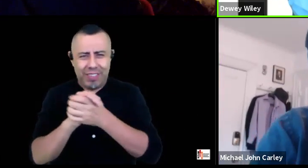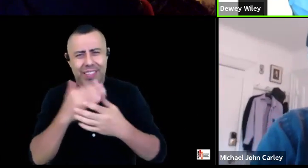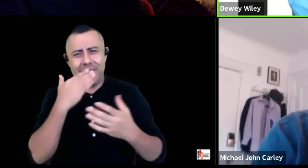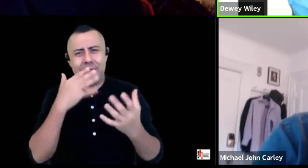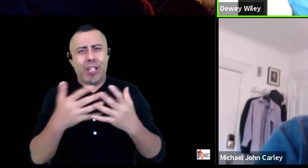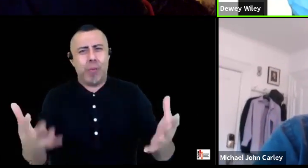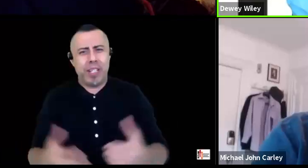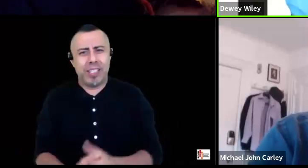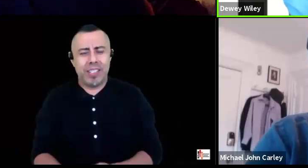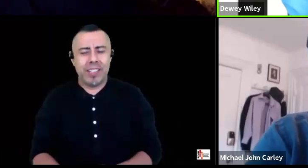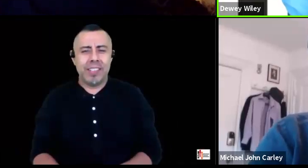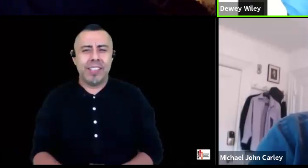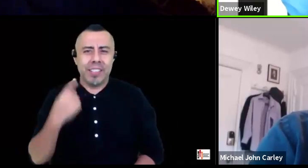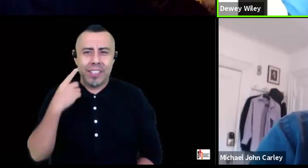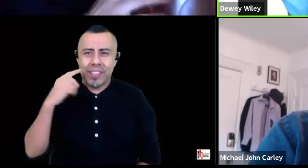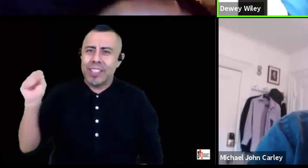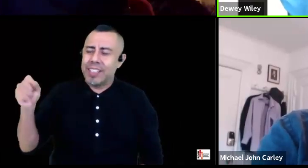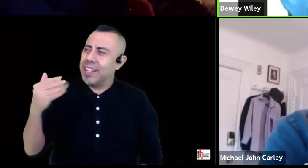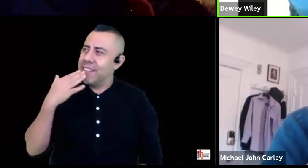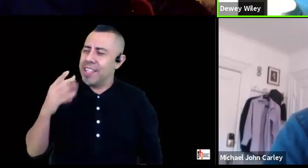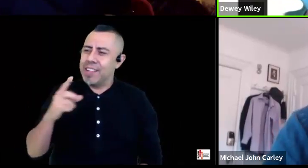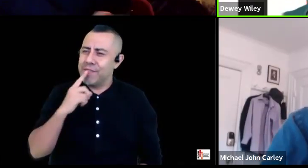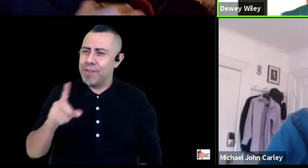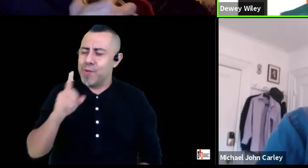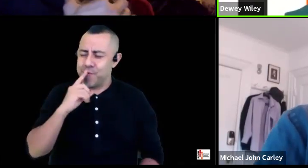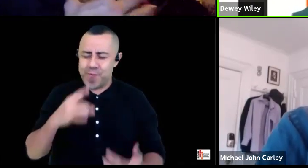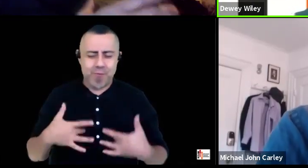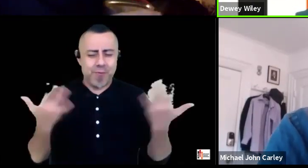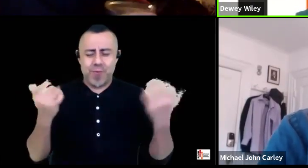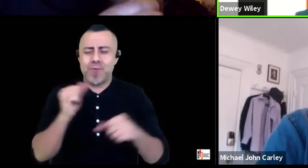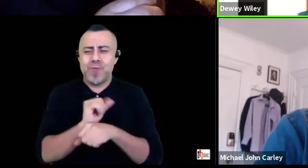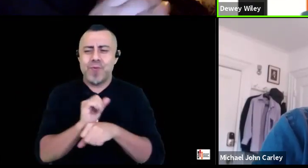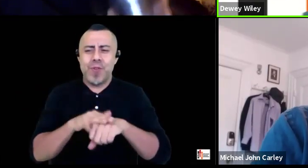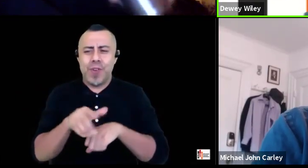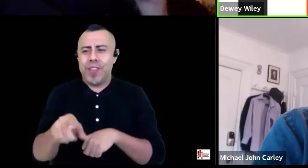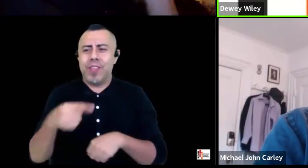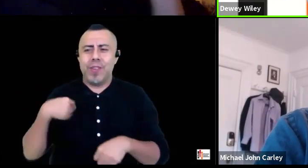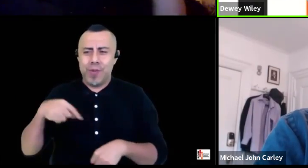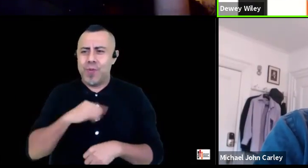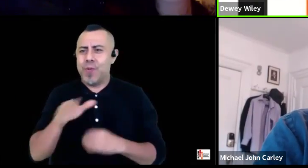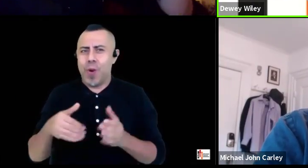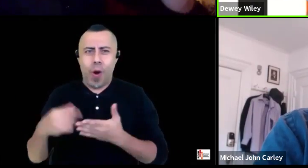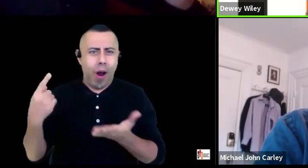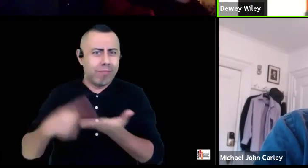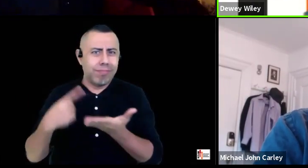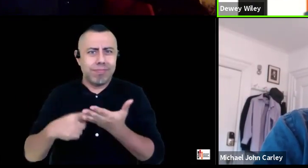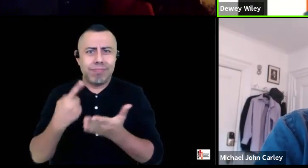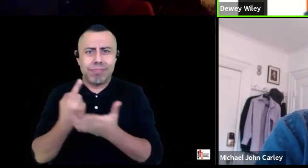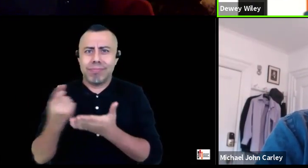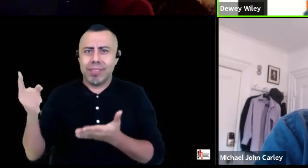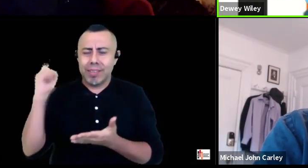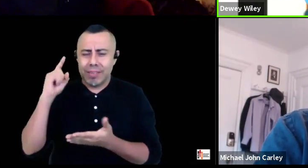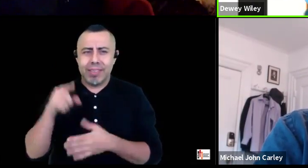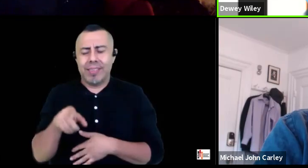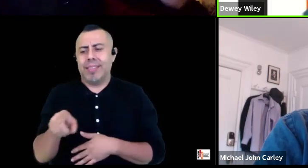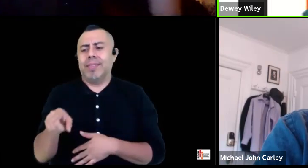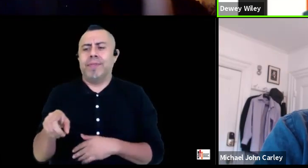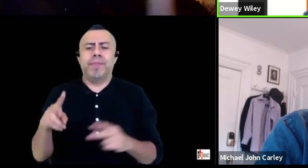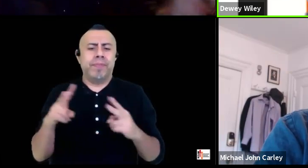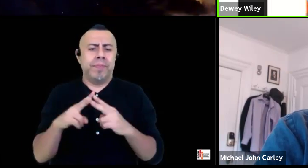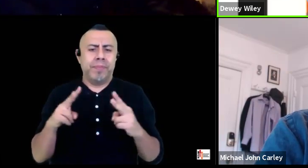absolutely it's been a treat to work on this one we were all talking about it uh last week uh this is a very uh